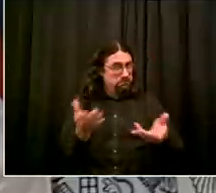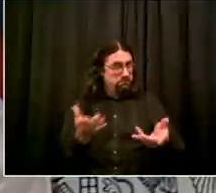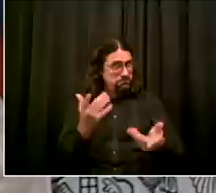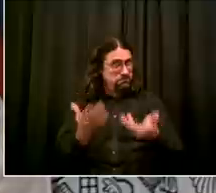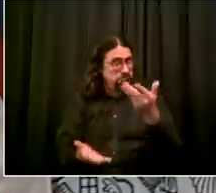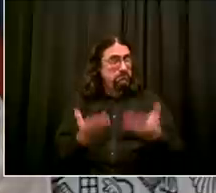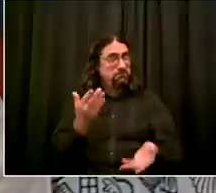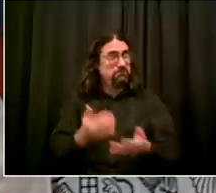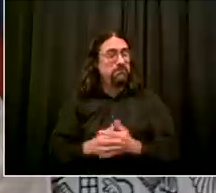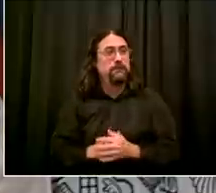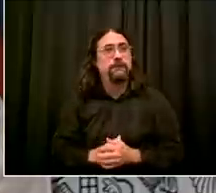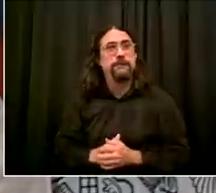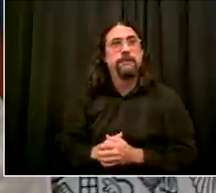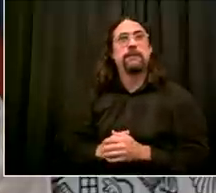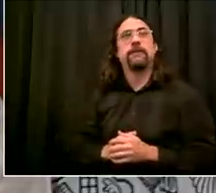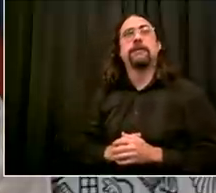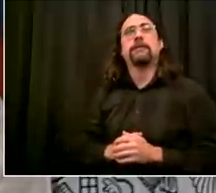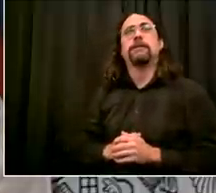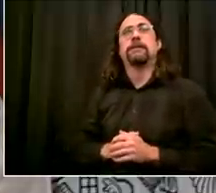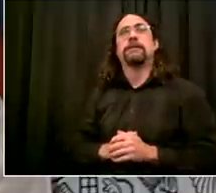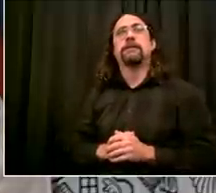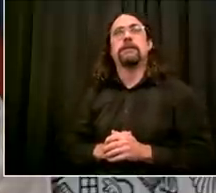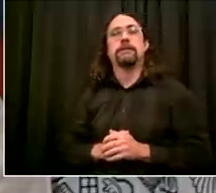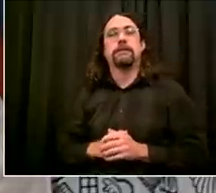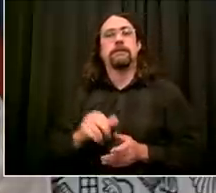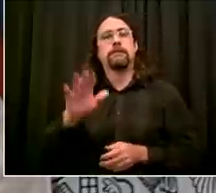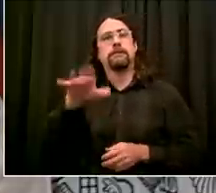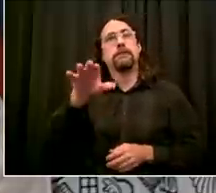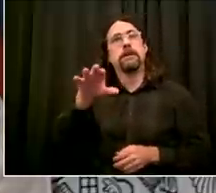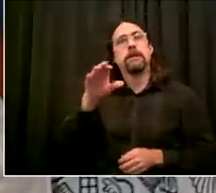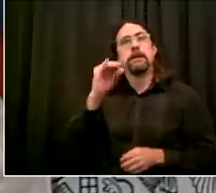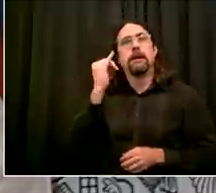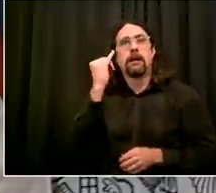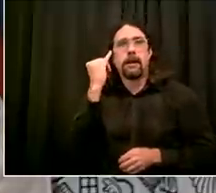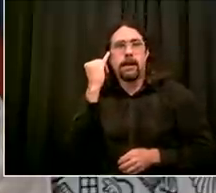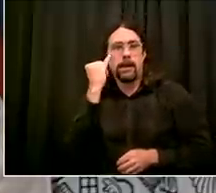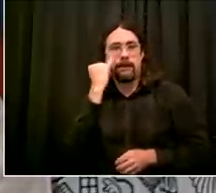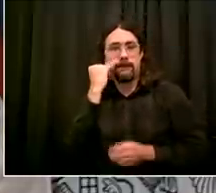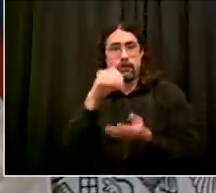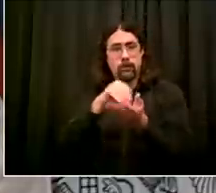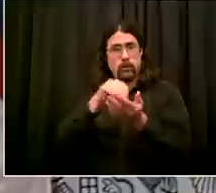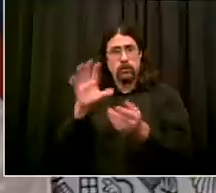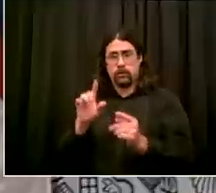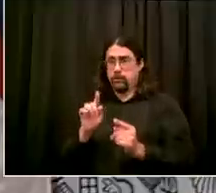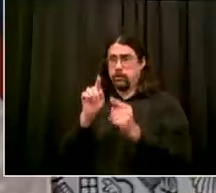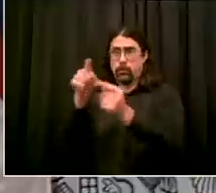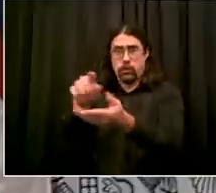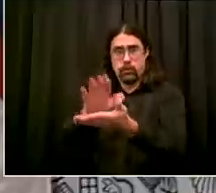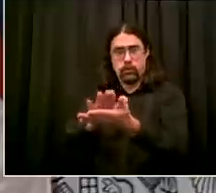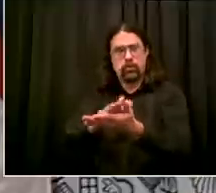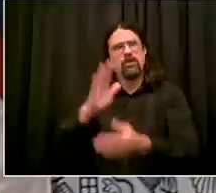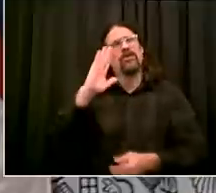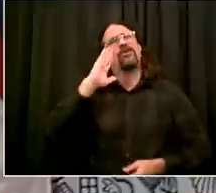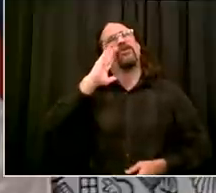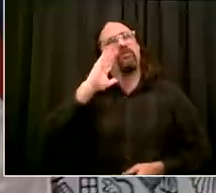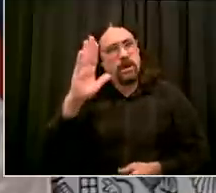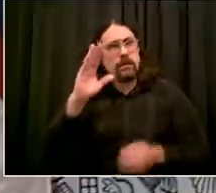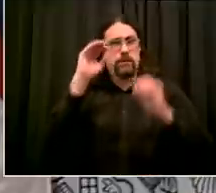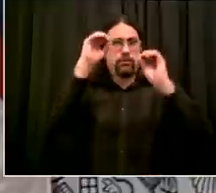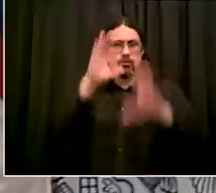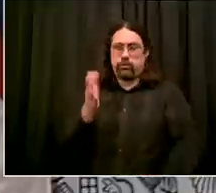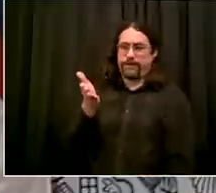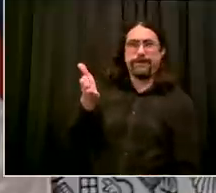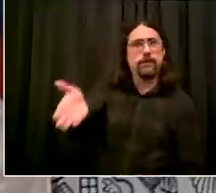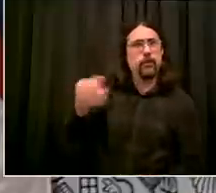we're going to have for the kids in blended learning uh on the days they're not in school there will be online learning